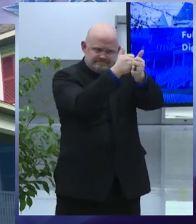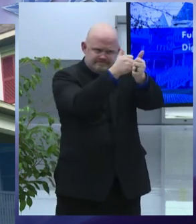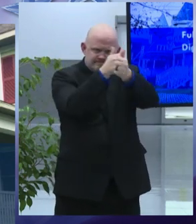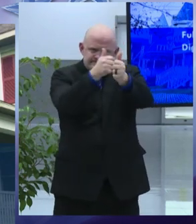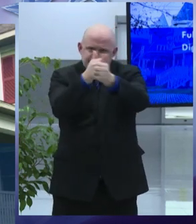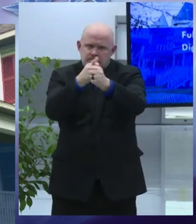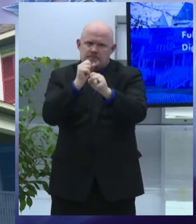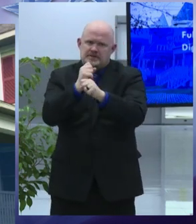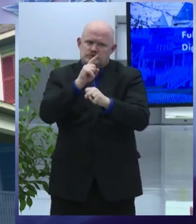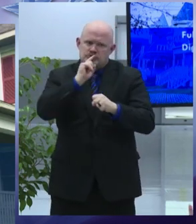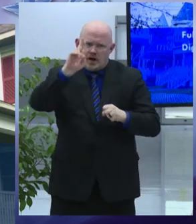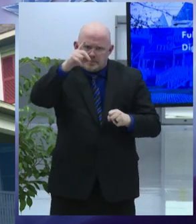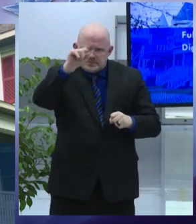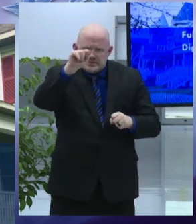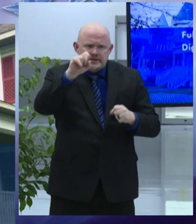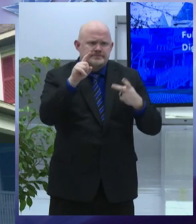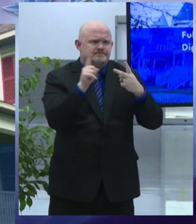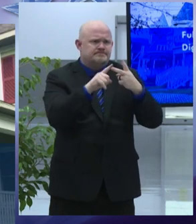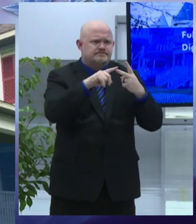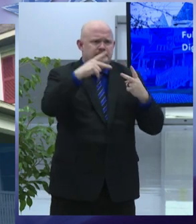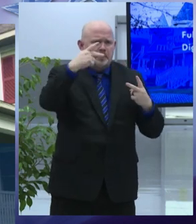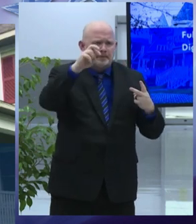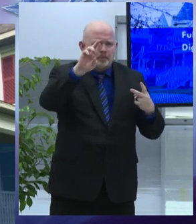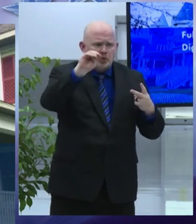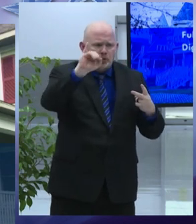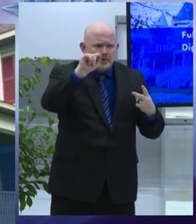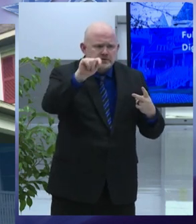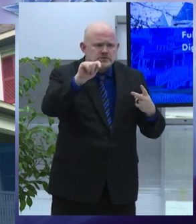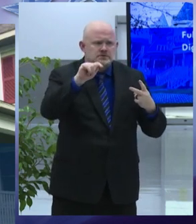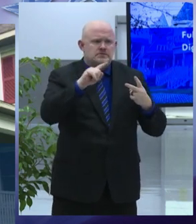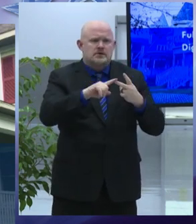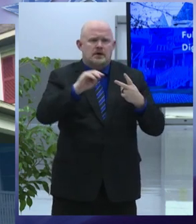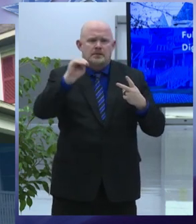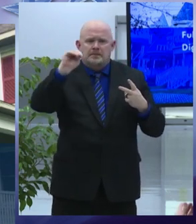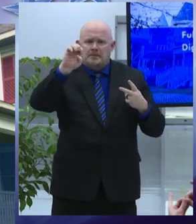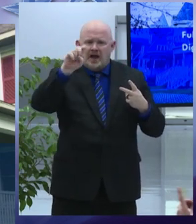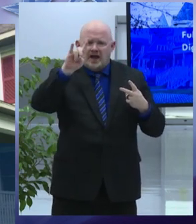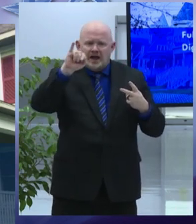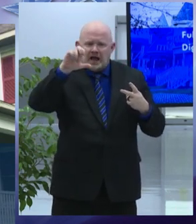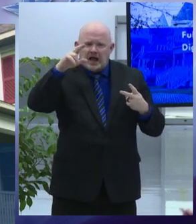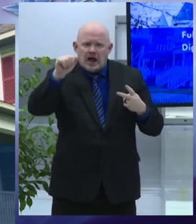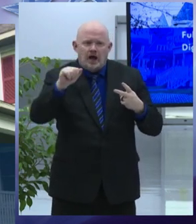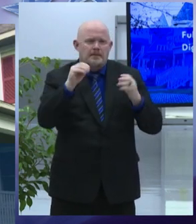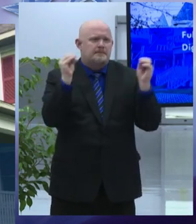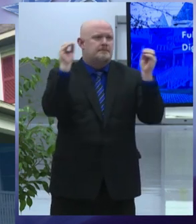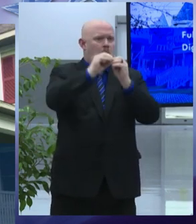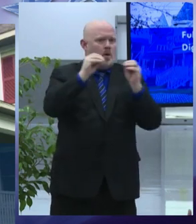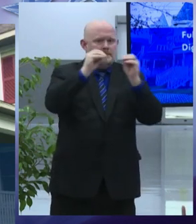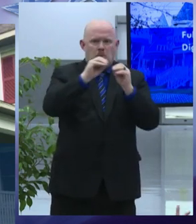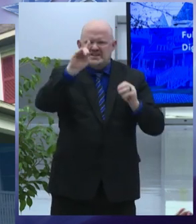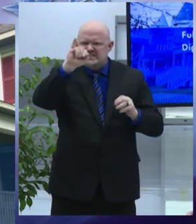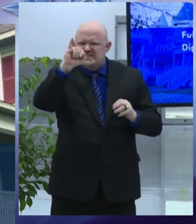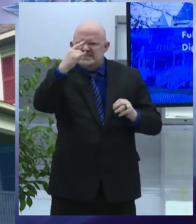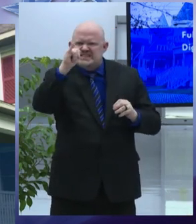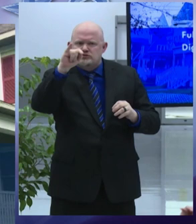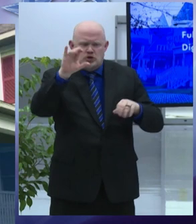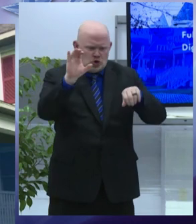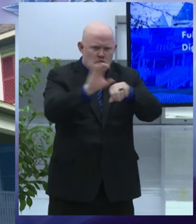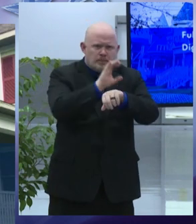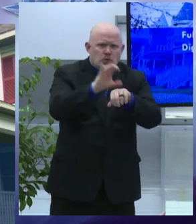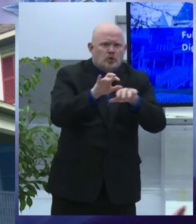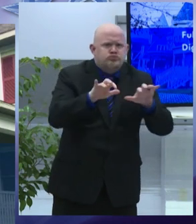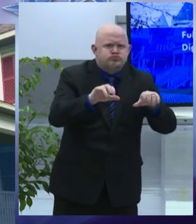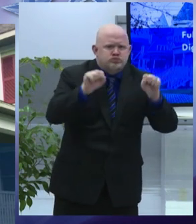mediha selkic will digitize more permits to make it easier for people to move projects forward and use our staff time more effectively